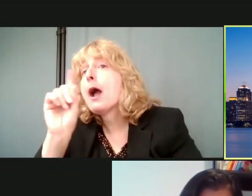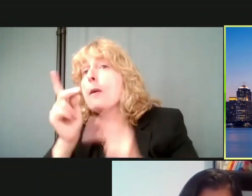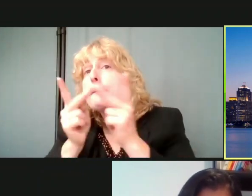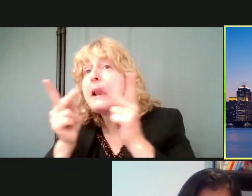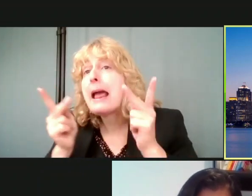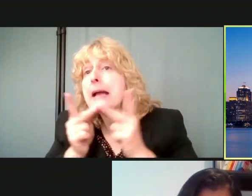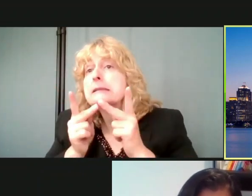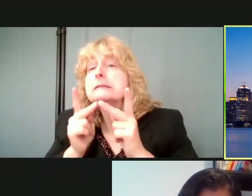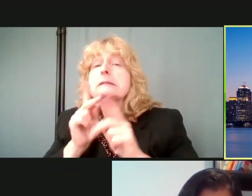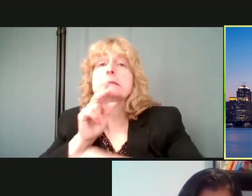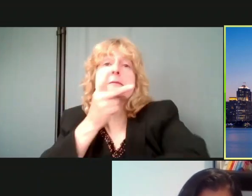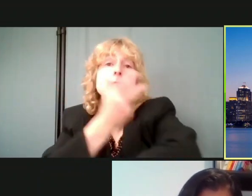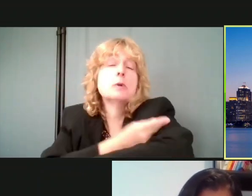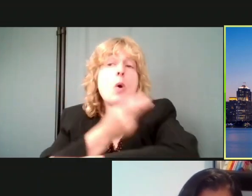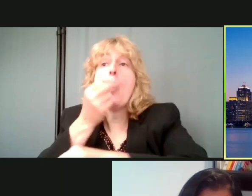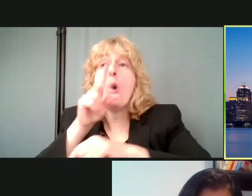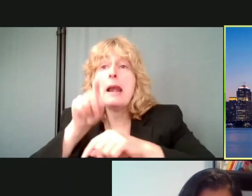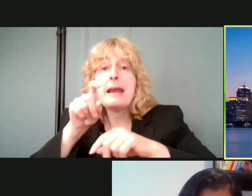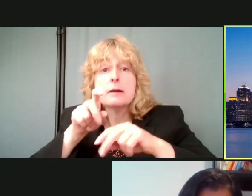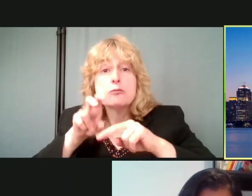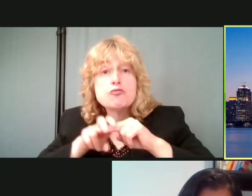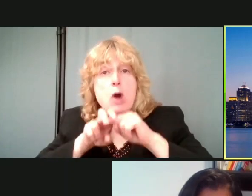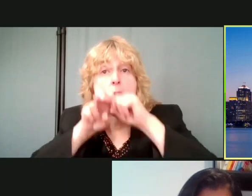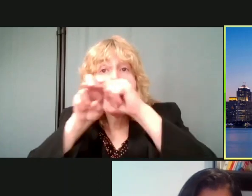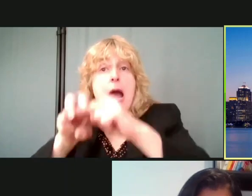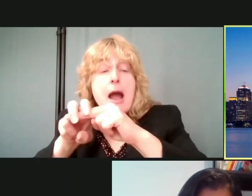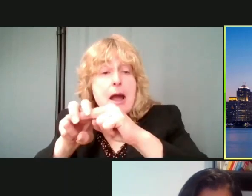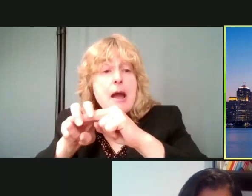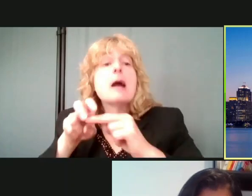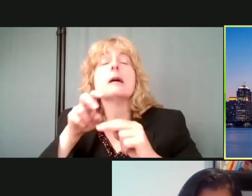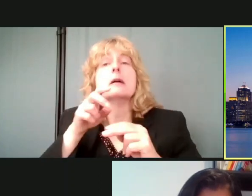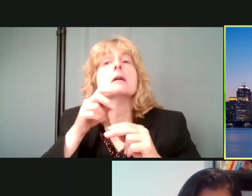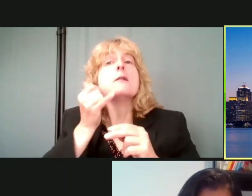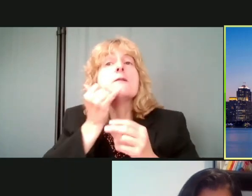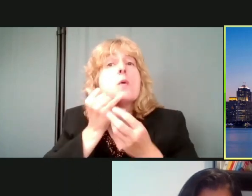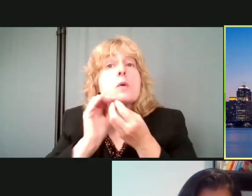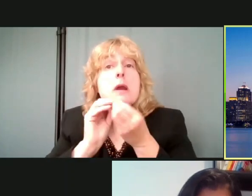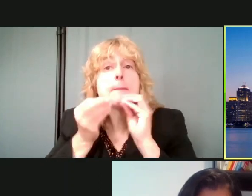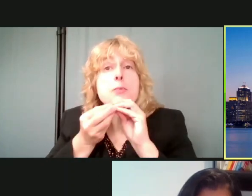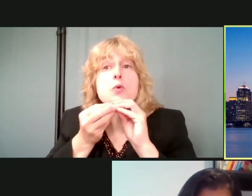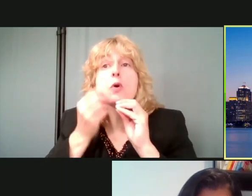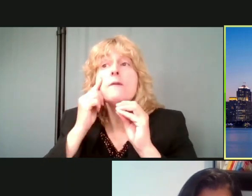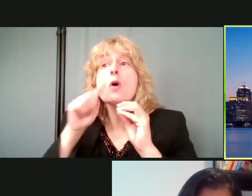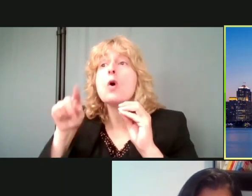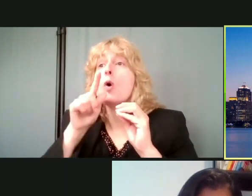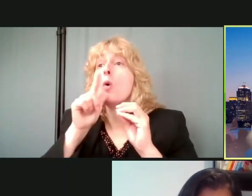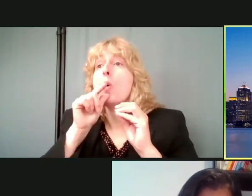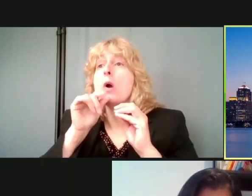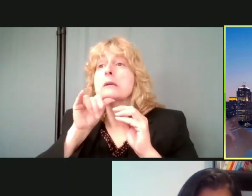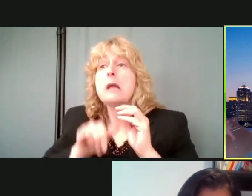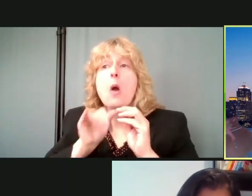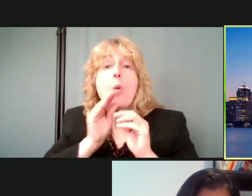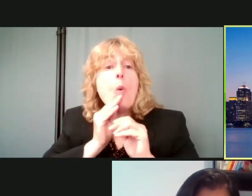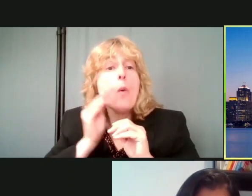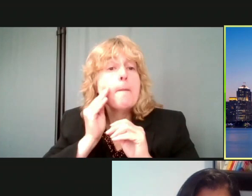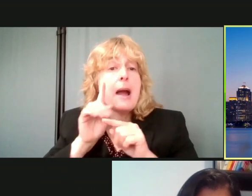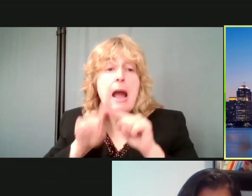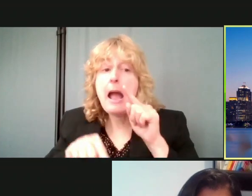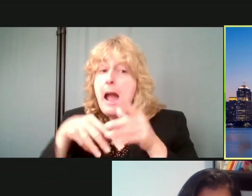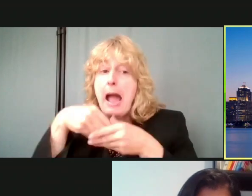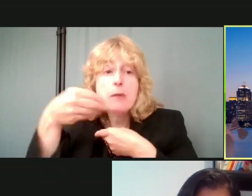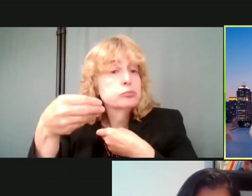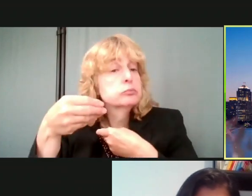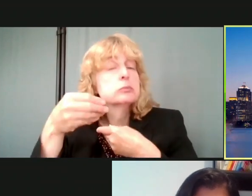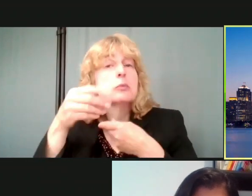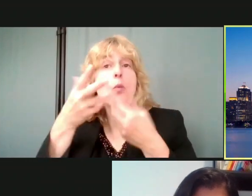transportation for vaccination, the number to call for homebound, um, people that are at